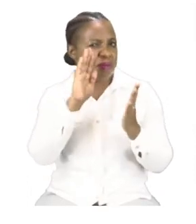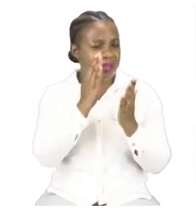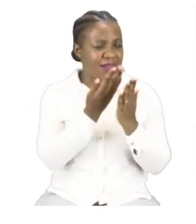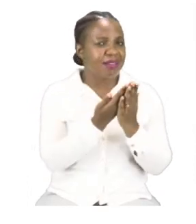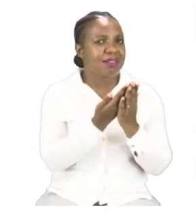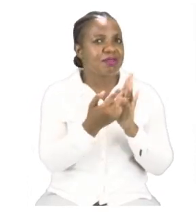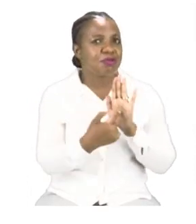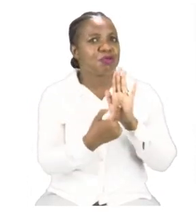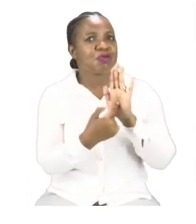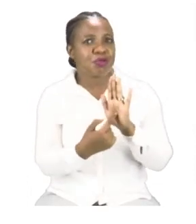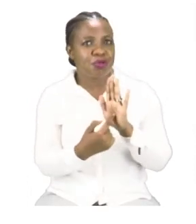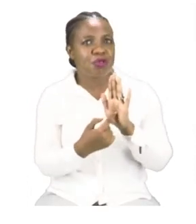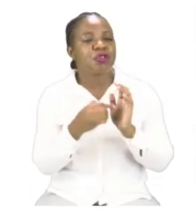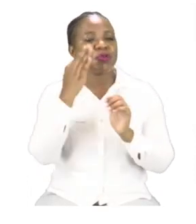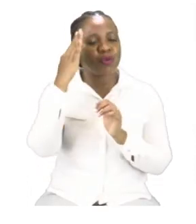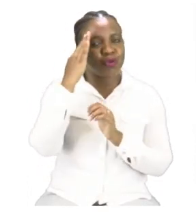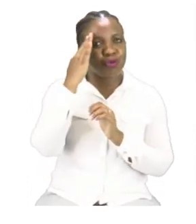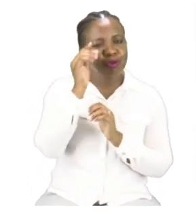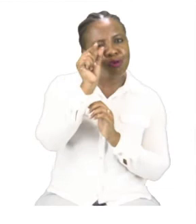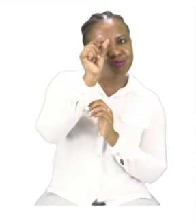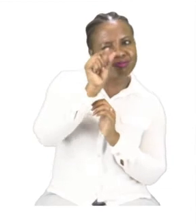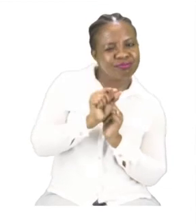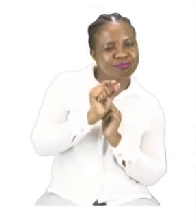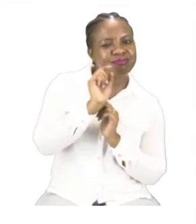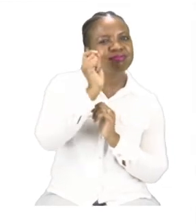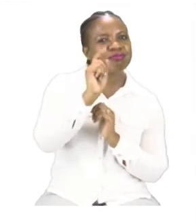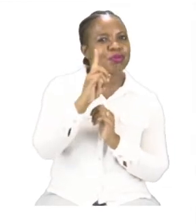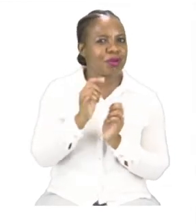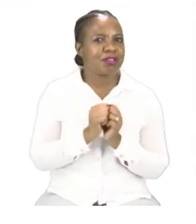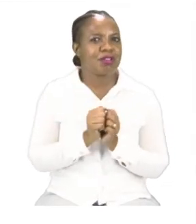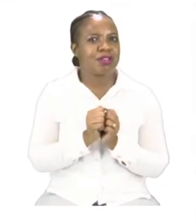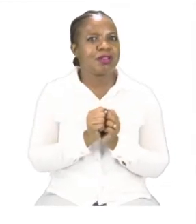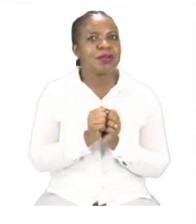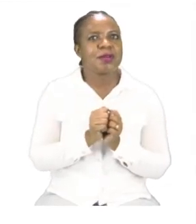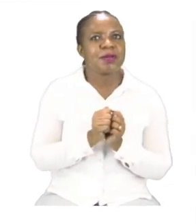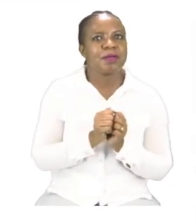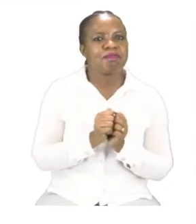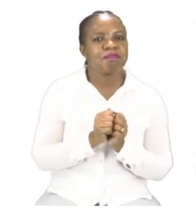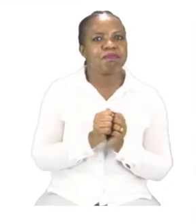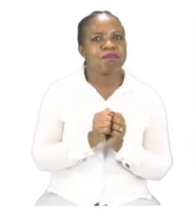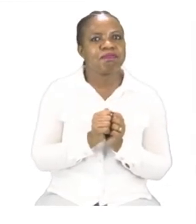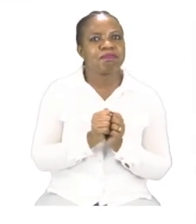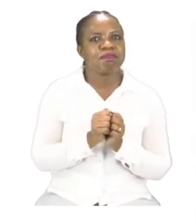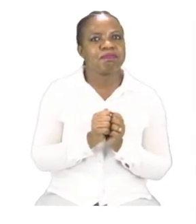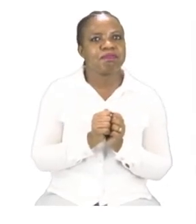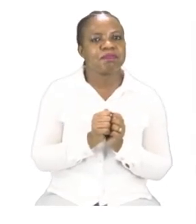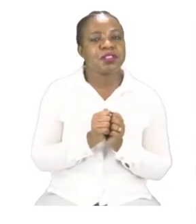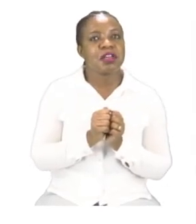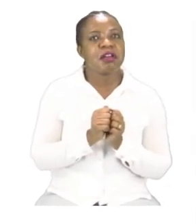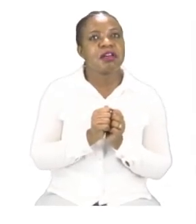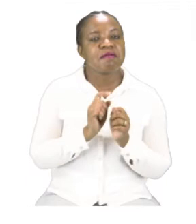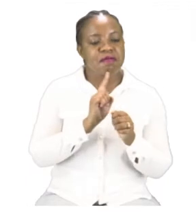and then below they have given us a word bank. So we are going to start with our